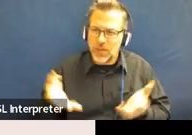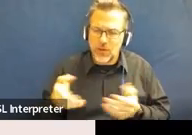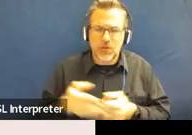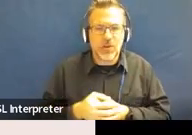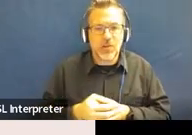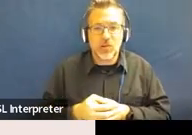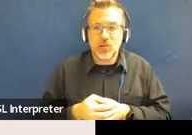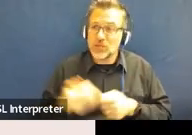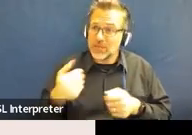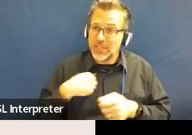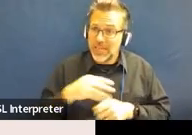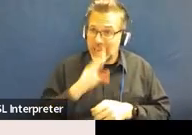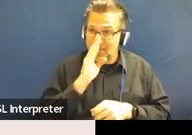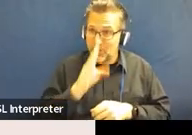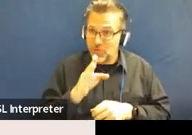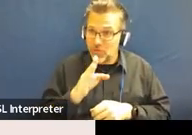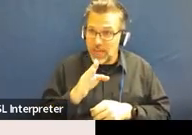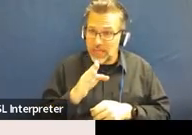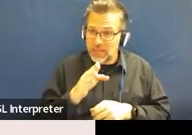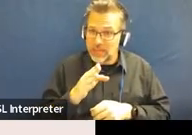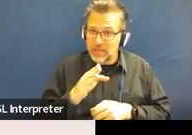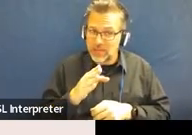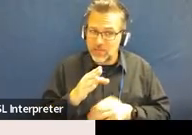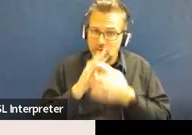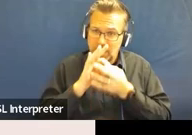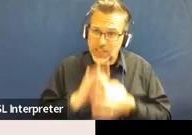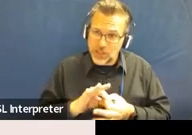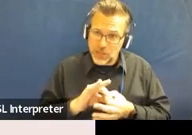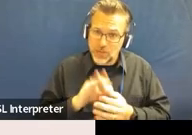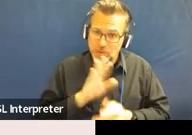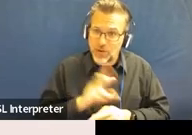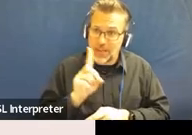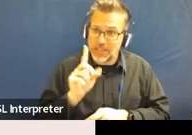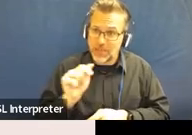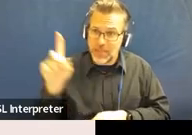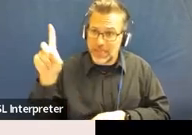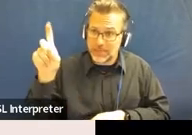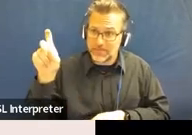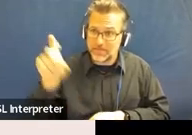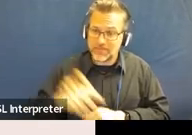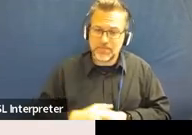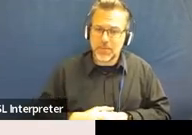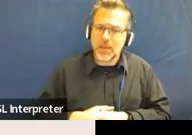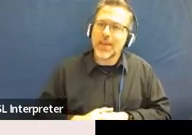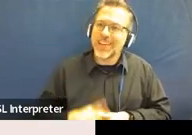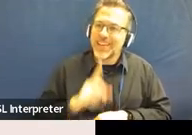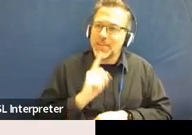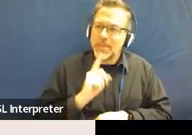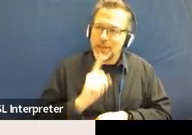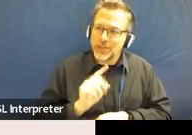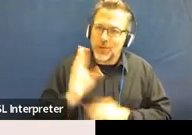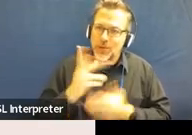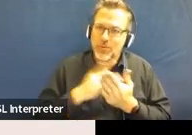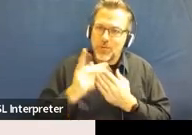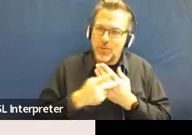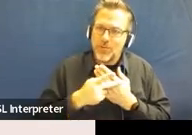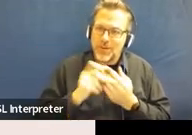did it have a direct and substantial relationship to the child's disability? You want to make sure that you're programming to address that.